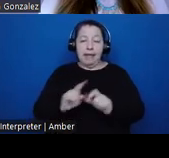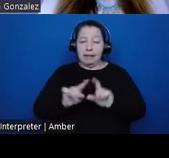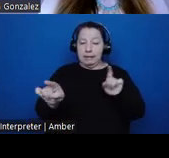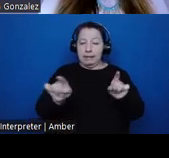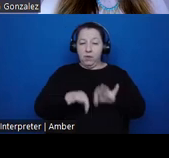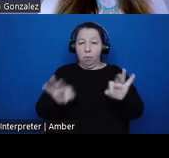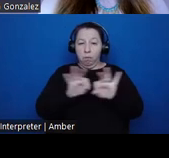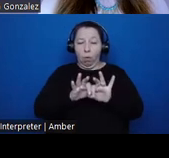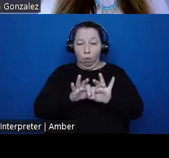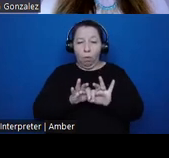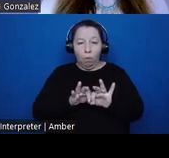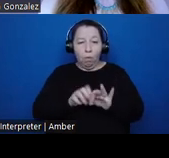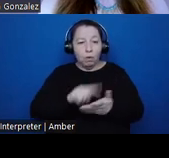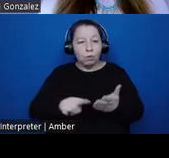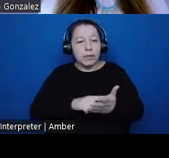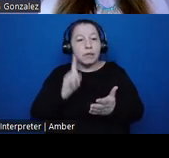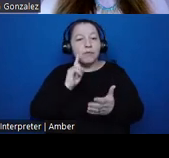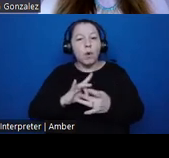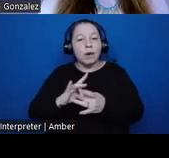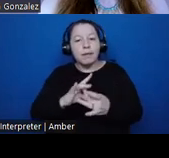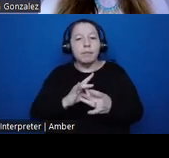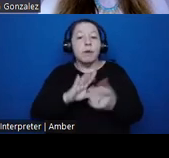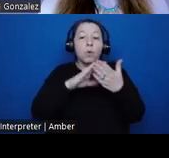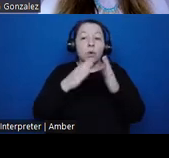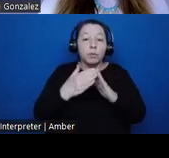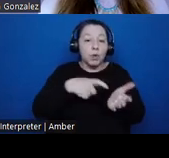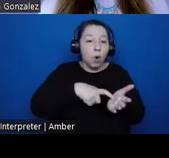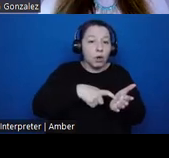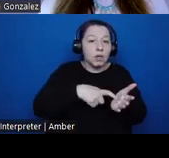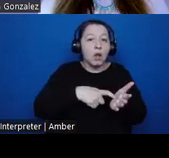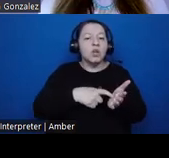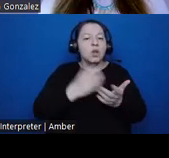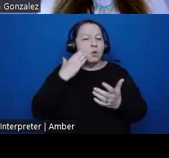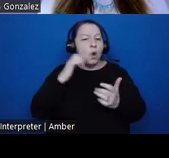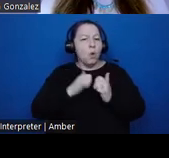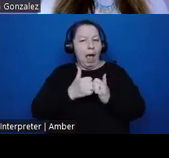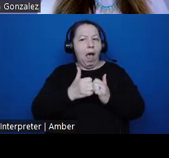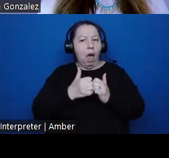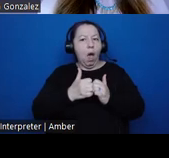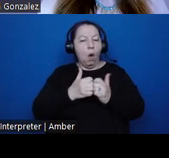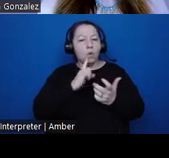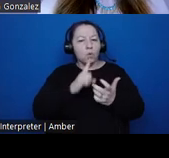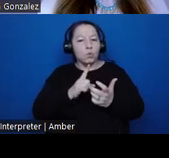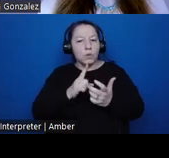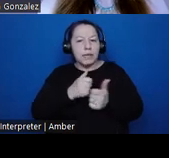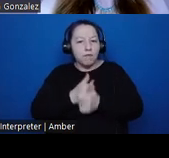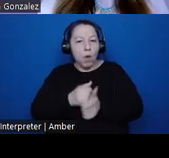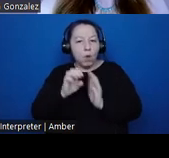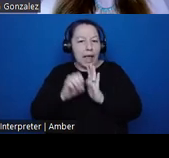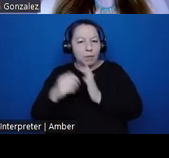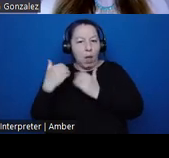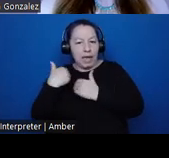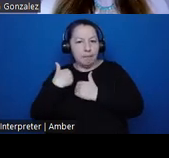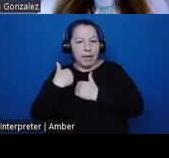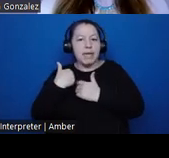critiques of collaborative or community archaeology note how appeals to ethical accountability often obscure deep reflections